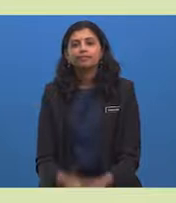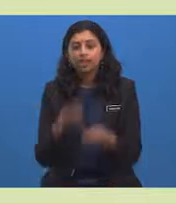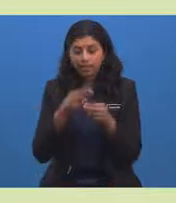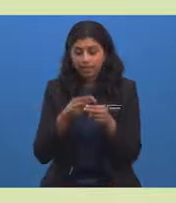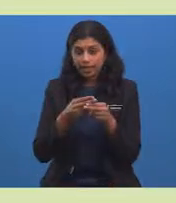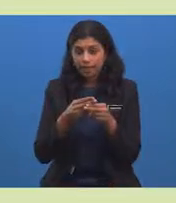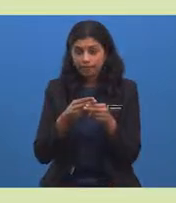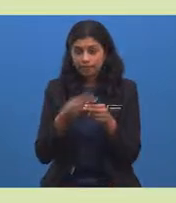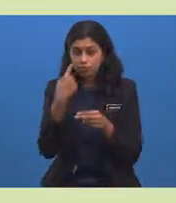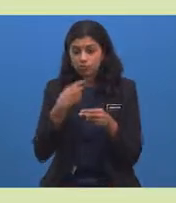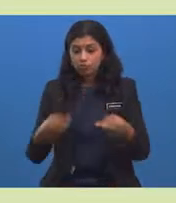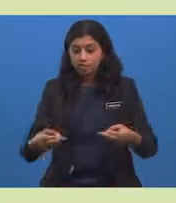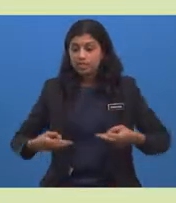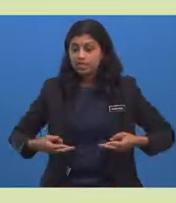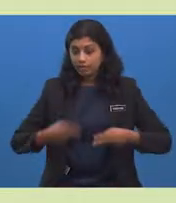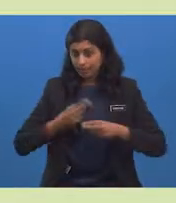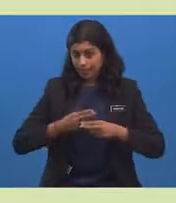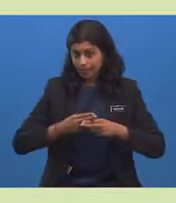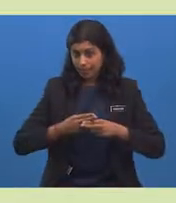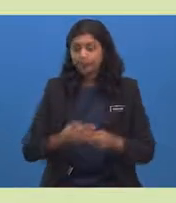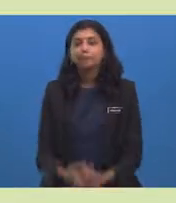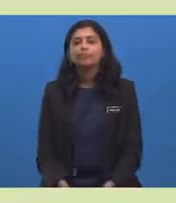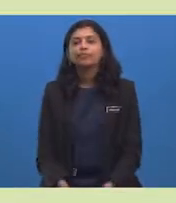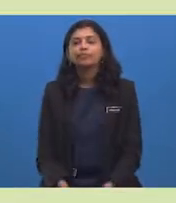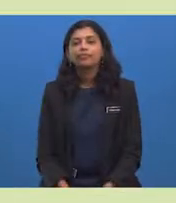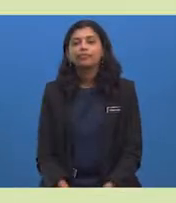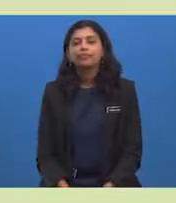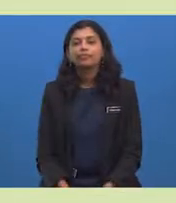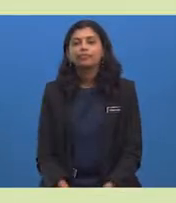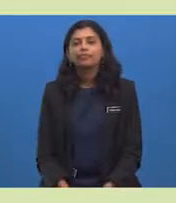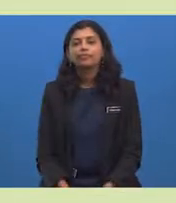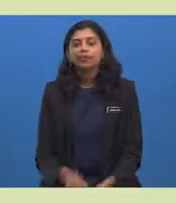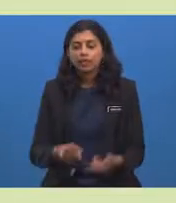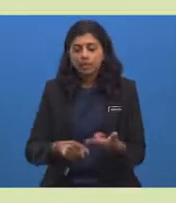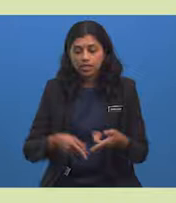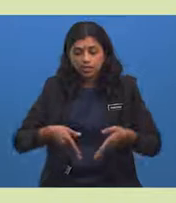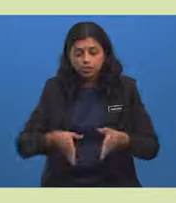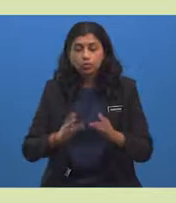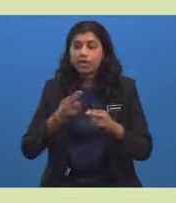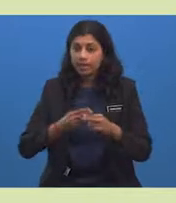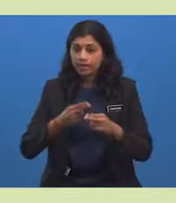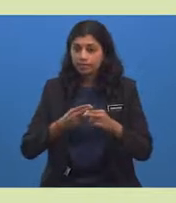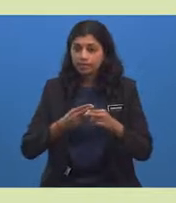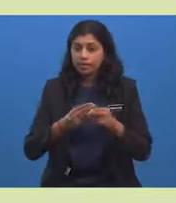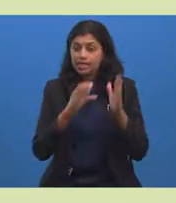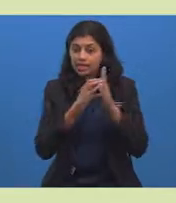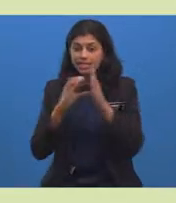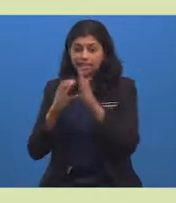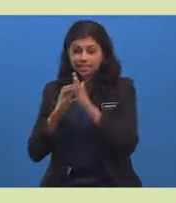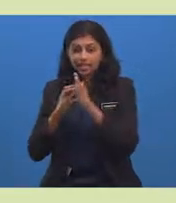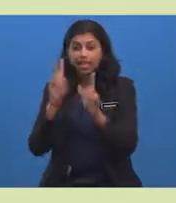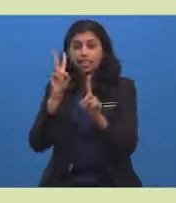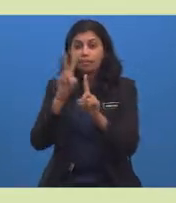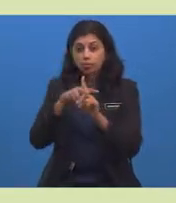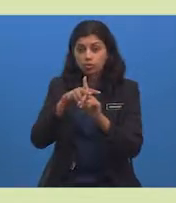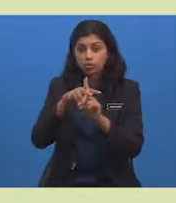of receiver, the street name, the city, postcode and